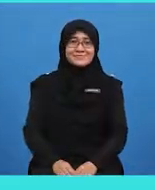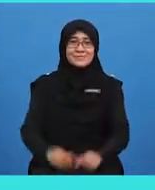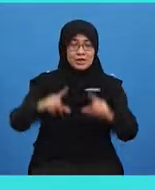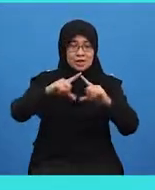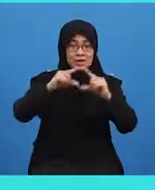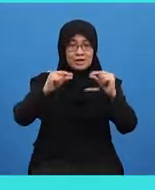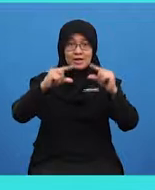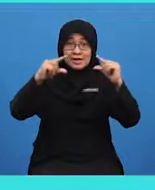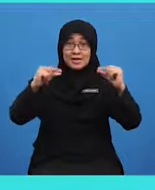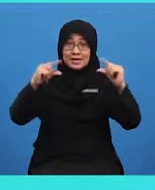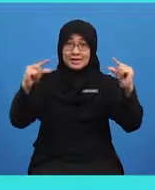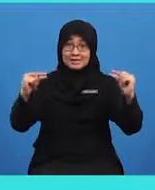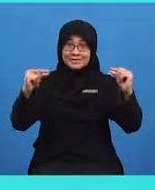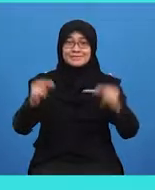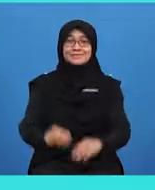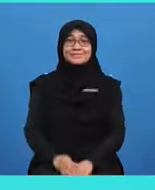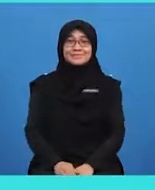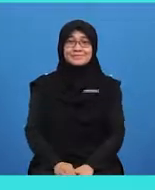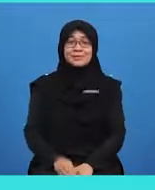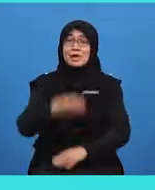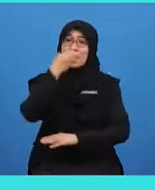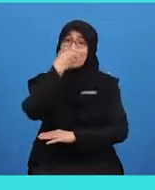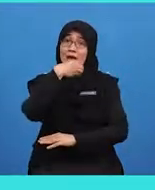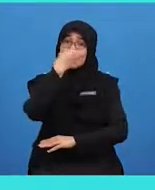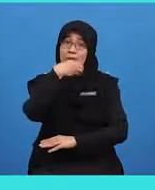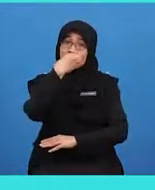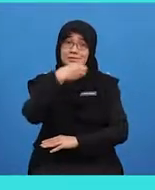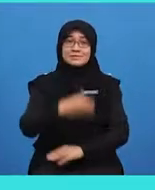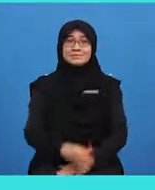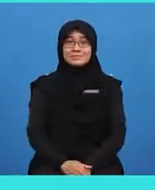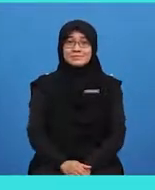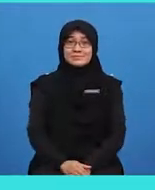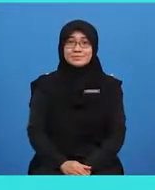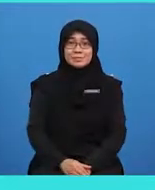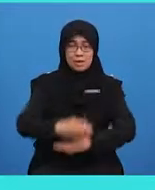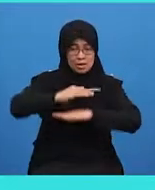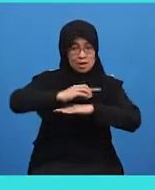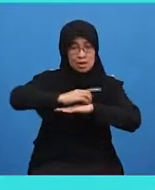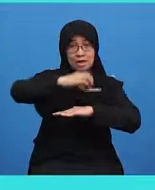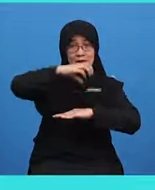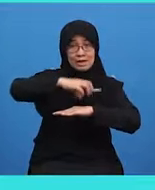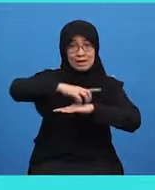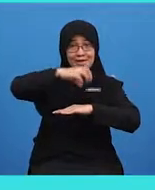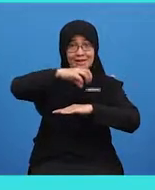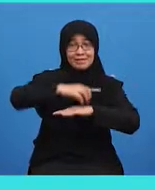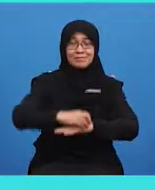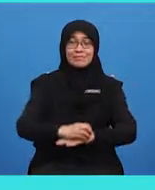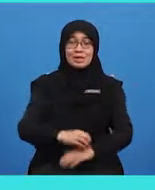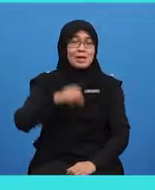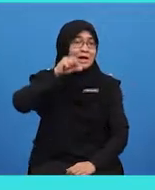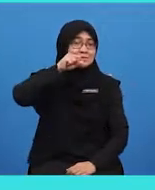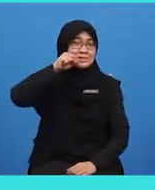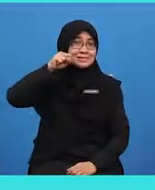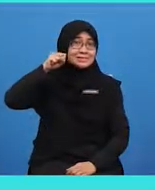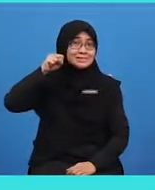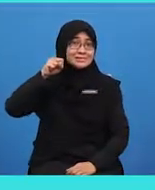Sausage Apples Cake Carrots